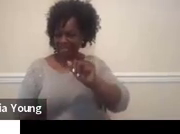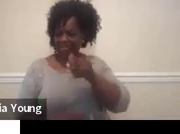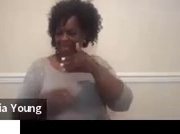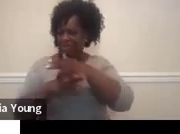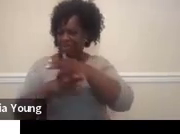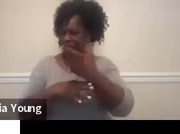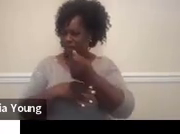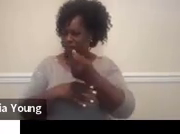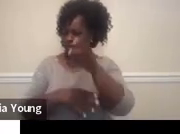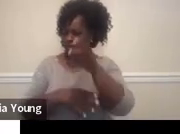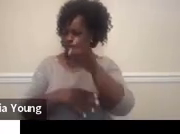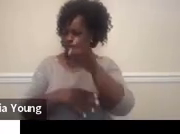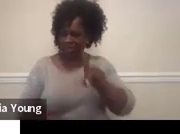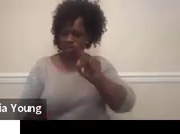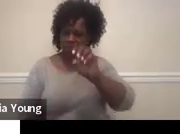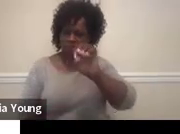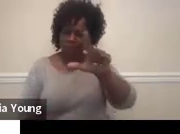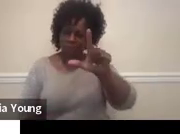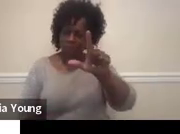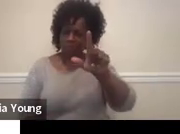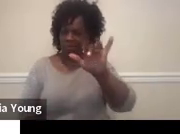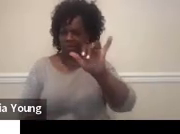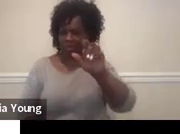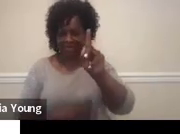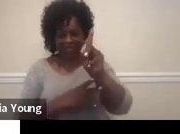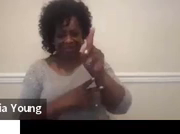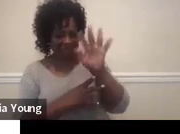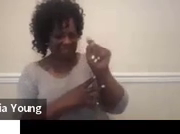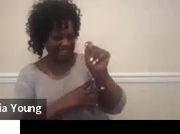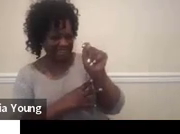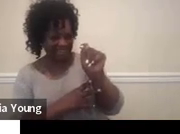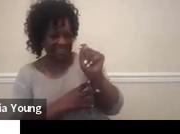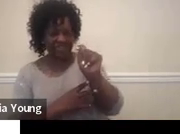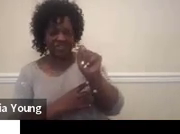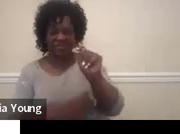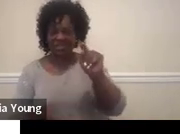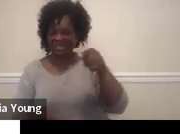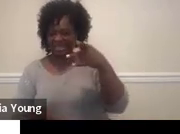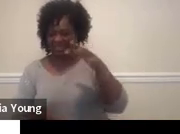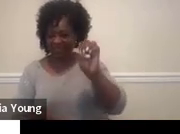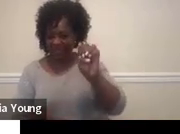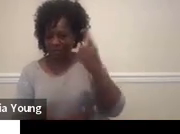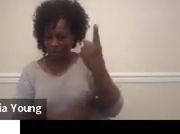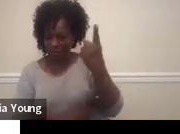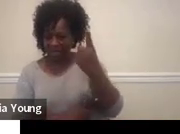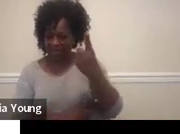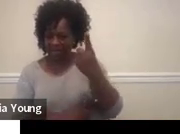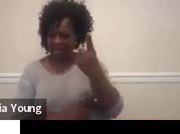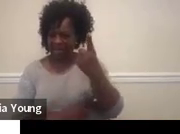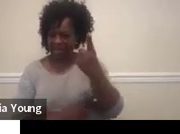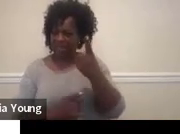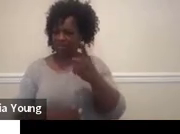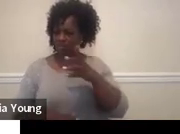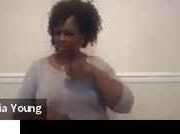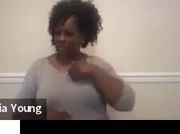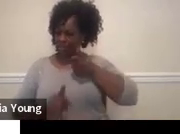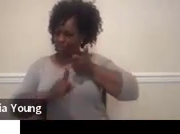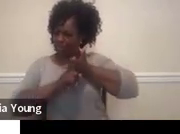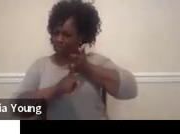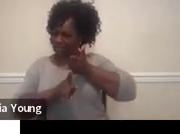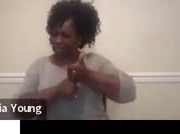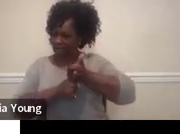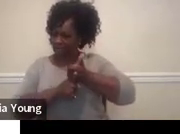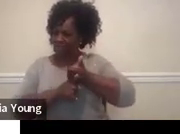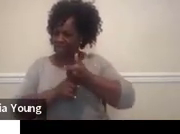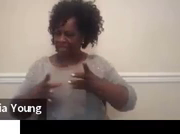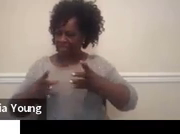Toolkit. And as you can see, phase one is accepting yourself, phase two is declaring yourself,